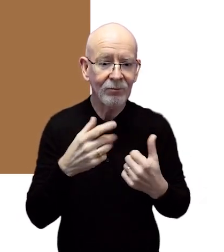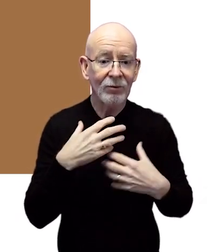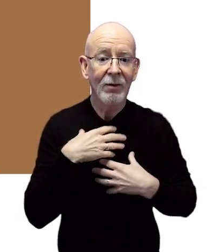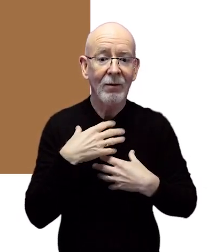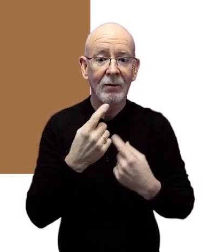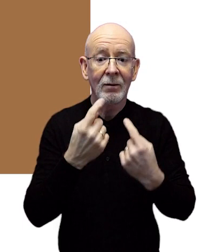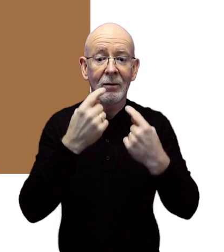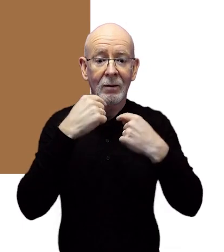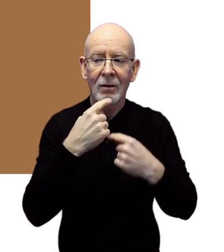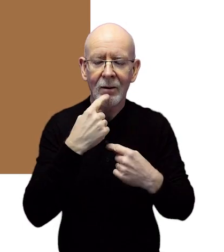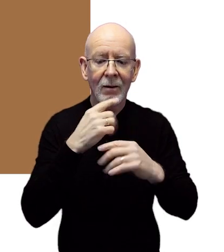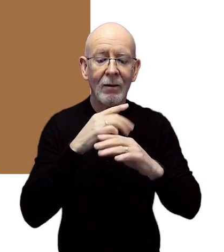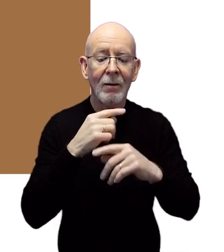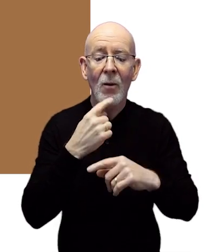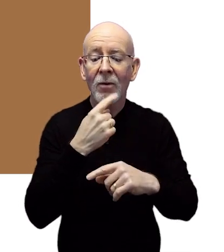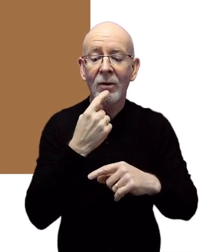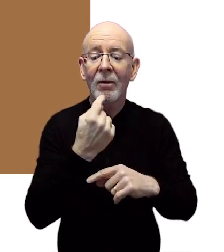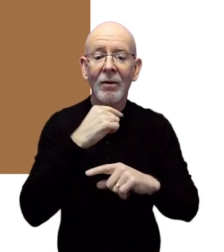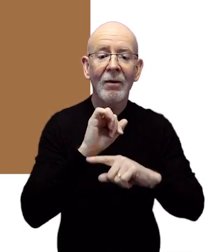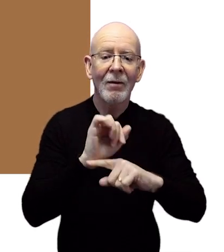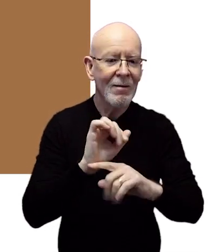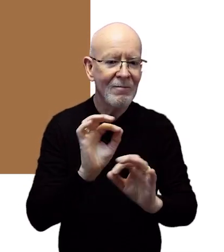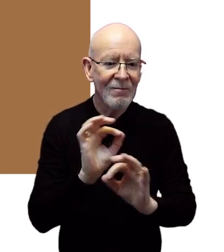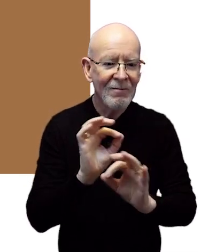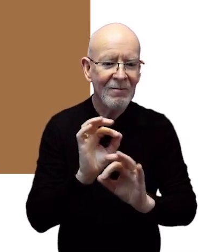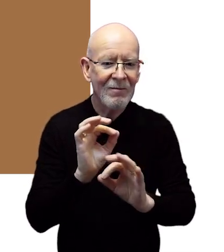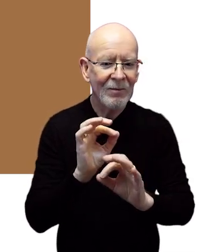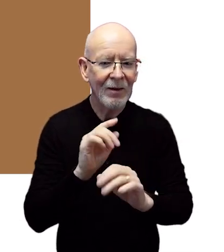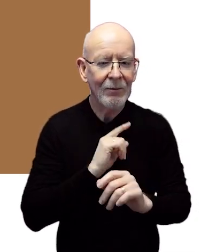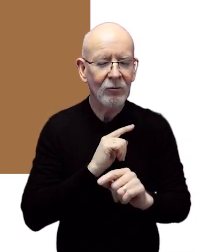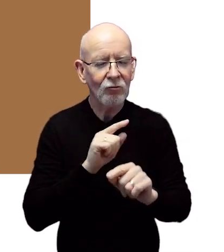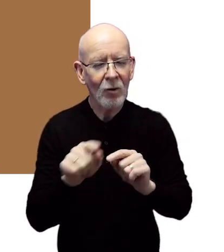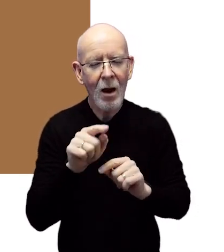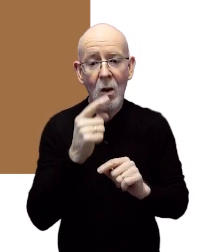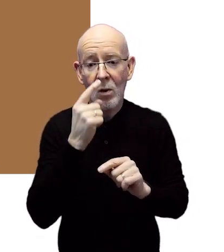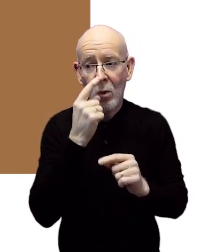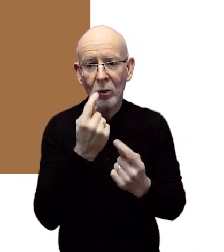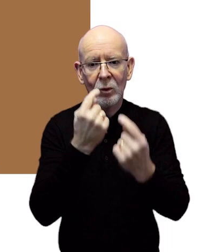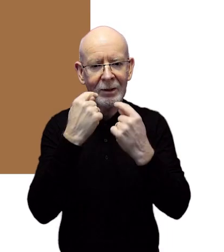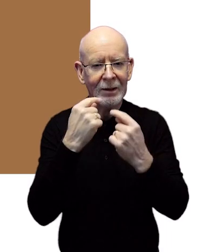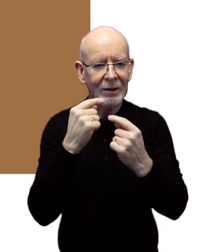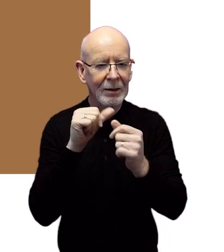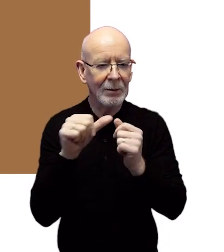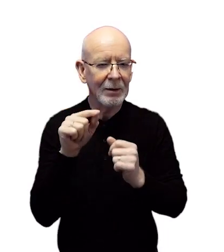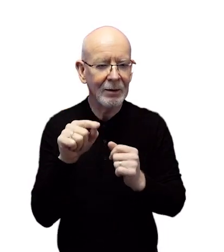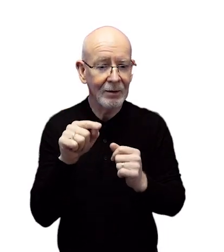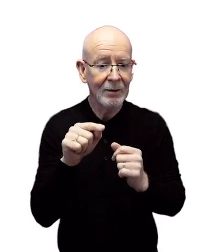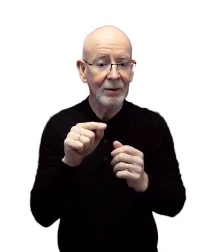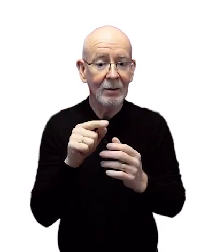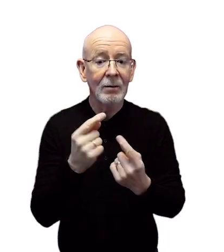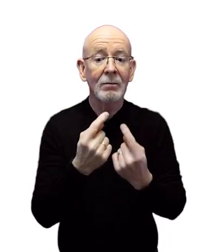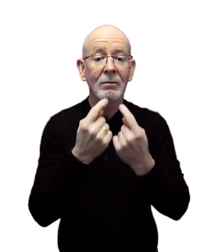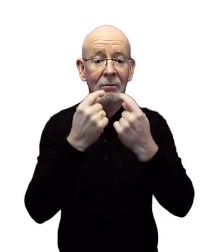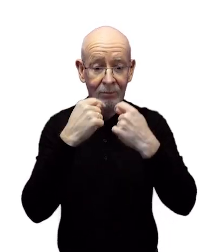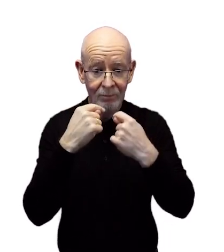filtered, warmed or moistened in this way. So if you can, try to breathe through your nose. Air which comes in through